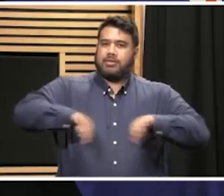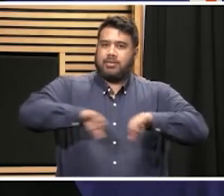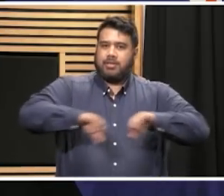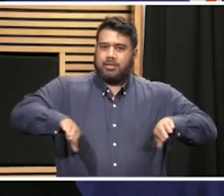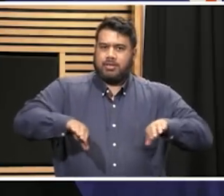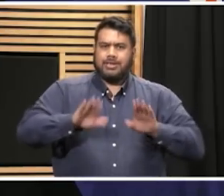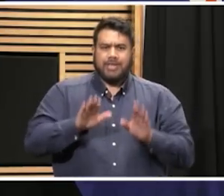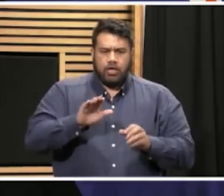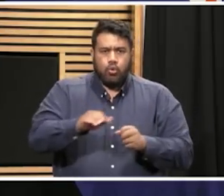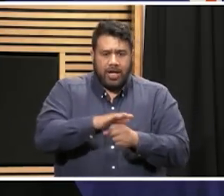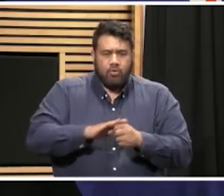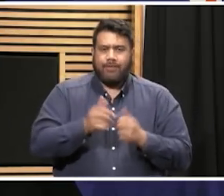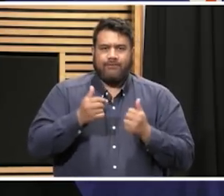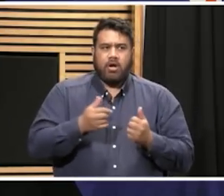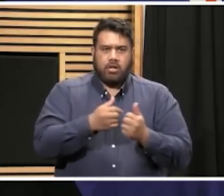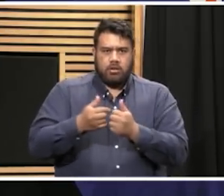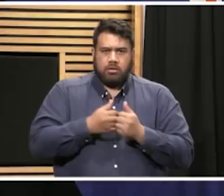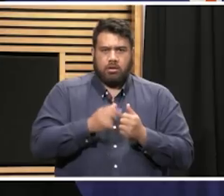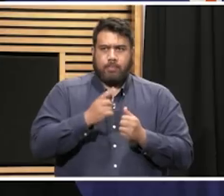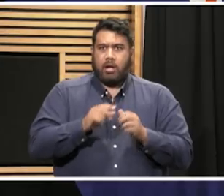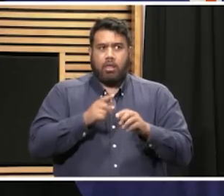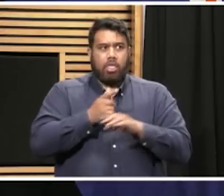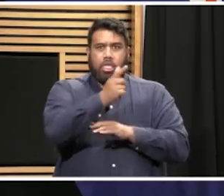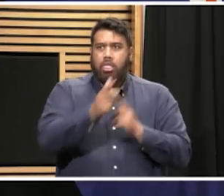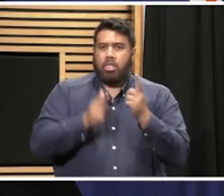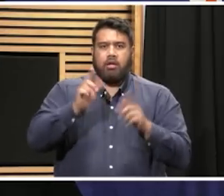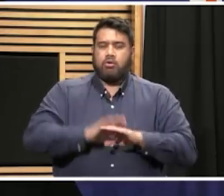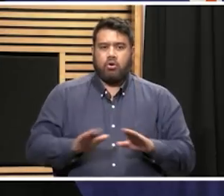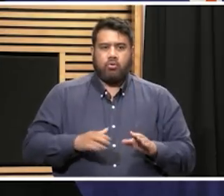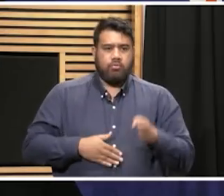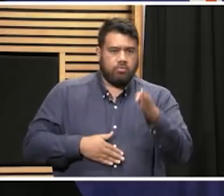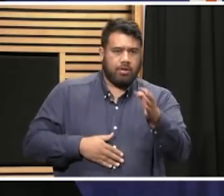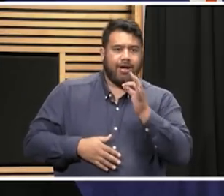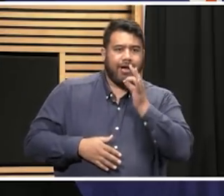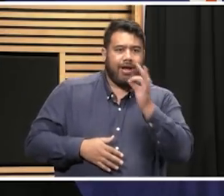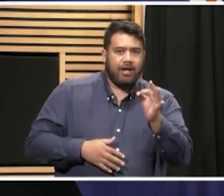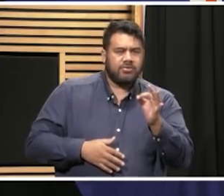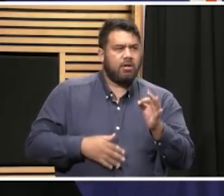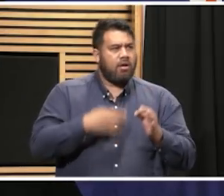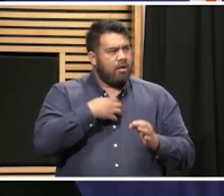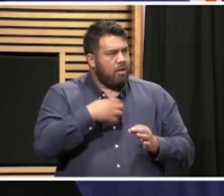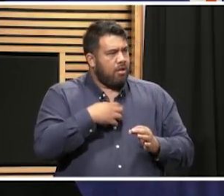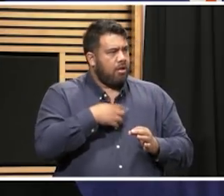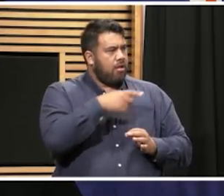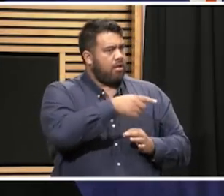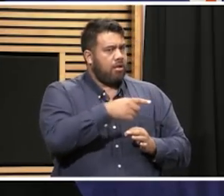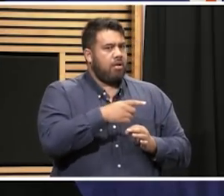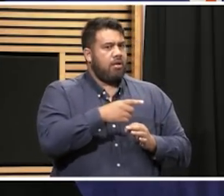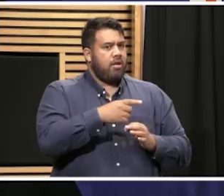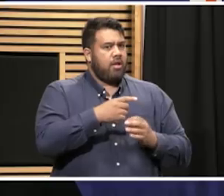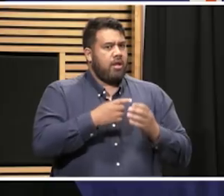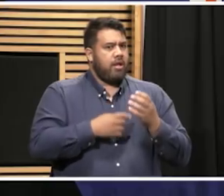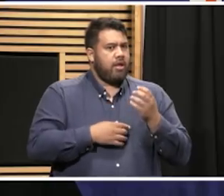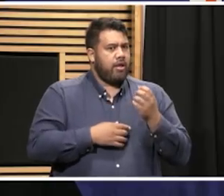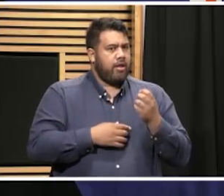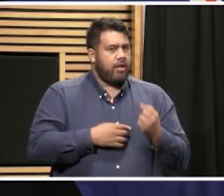local. Stay close to home. Thank you for raising that. What H&F police taken as a direct result of those 4,200 or so